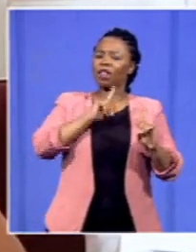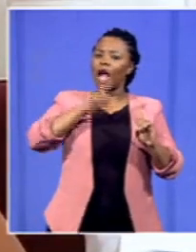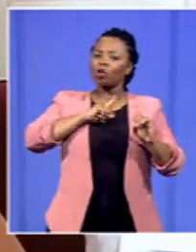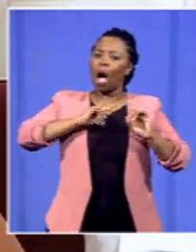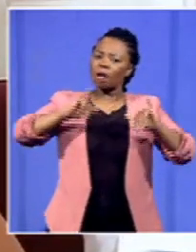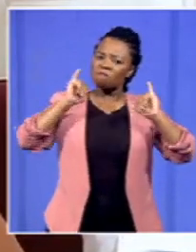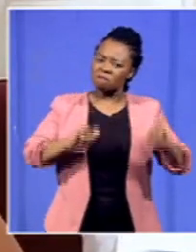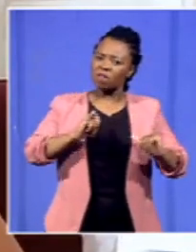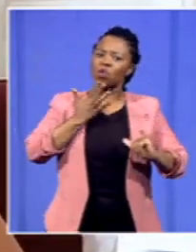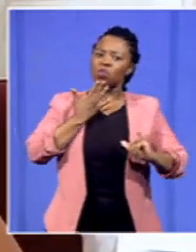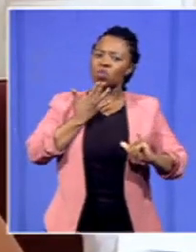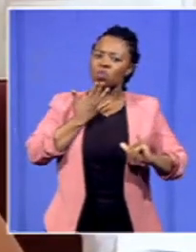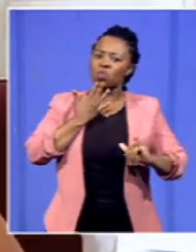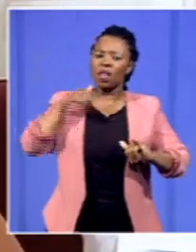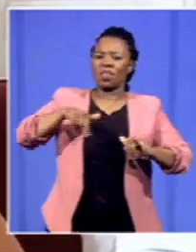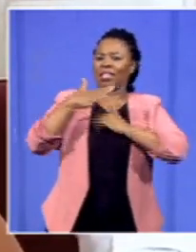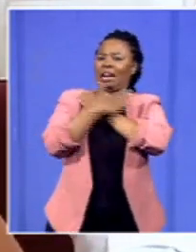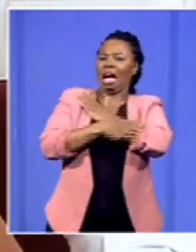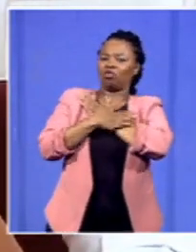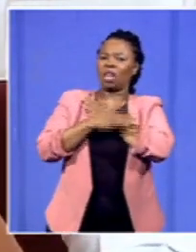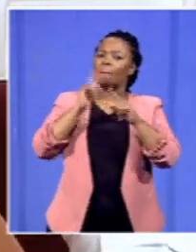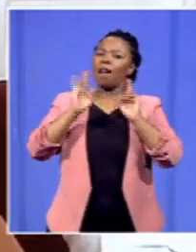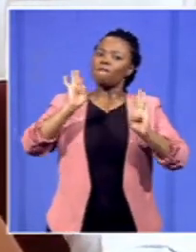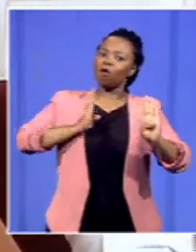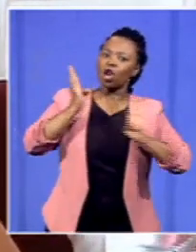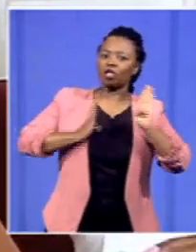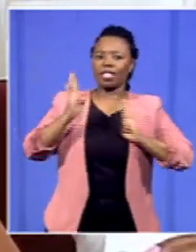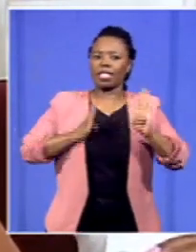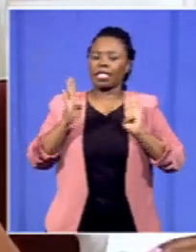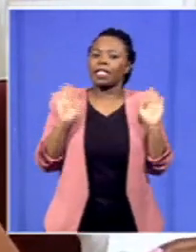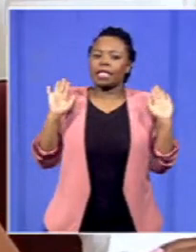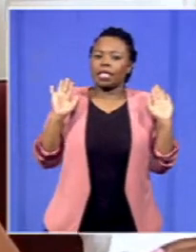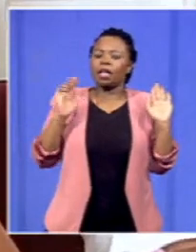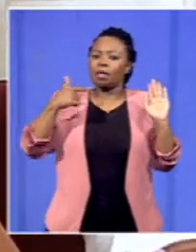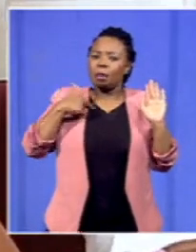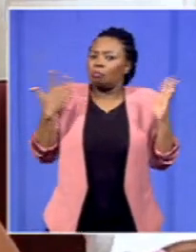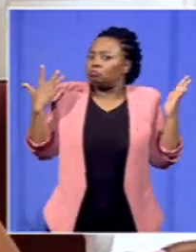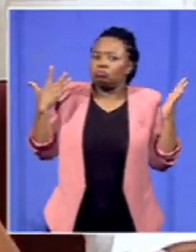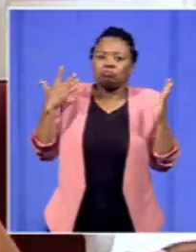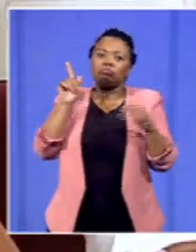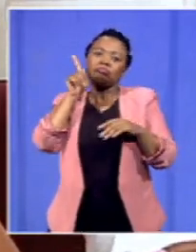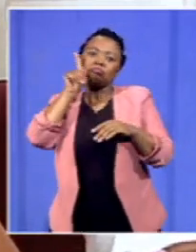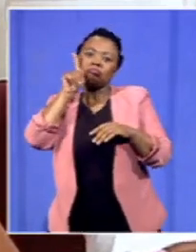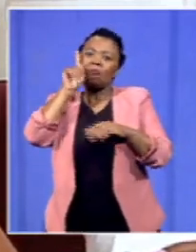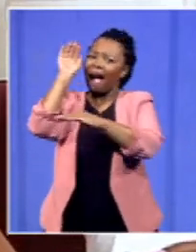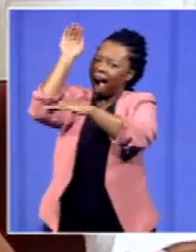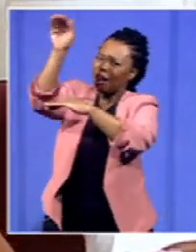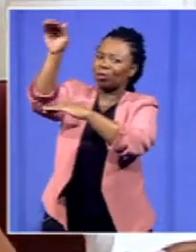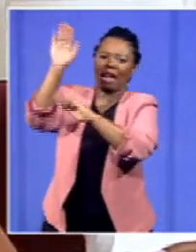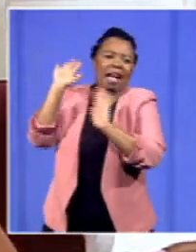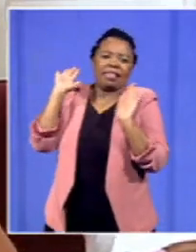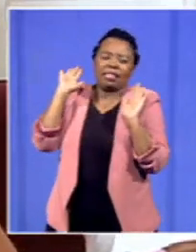but because of the frustration you then find people being driven to go and work and seek greener pastures outside